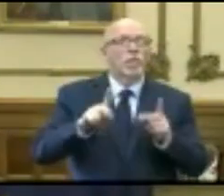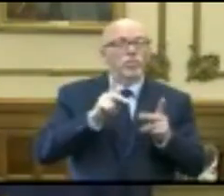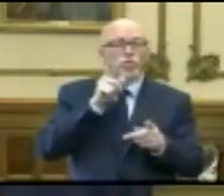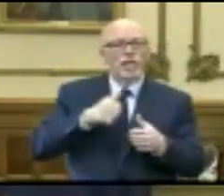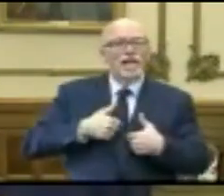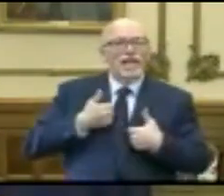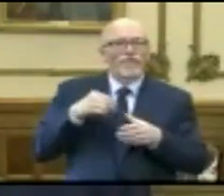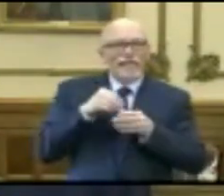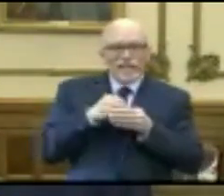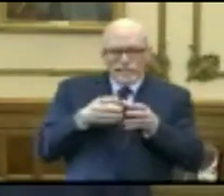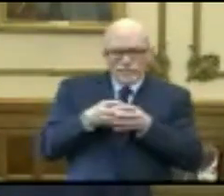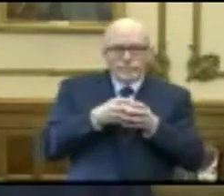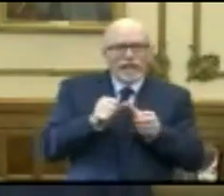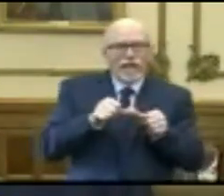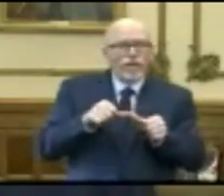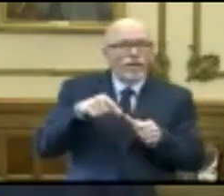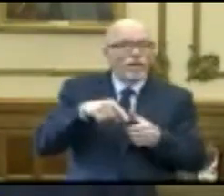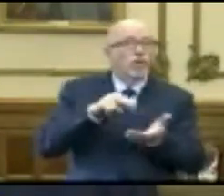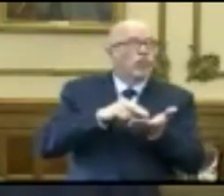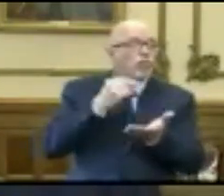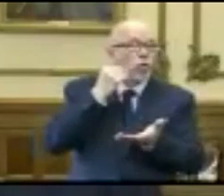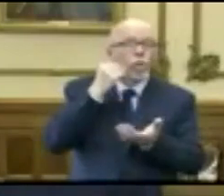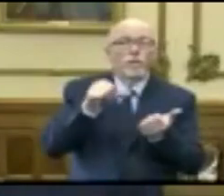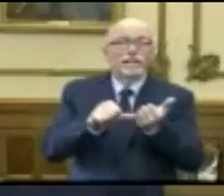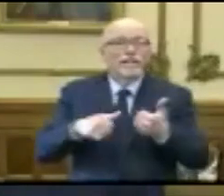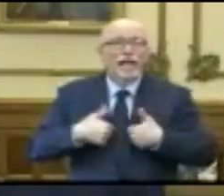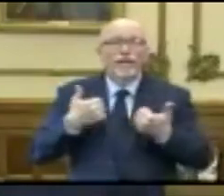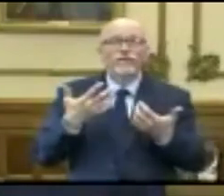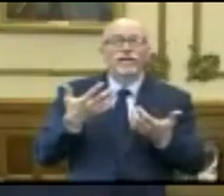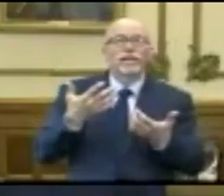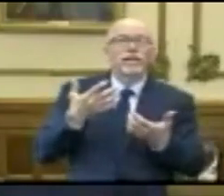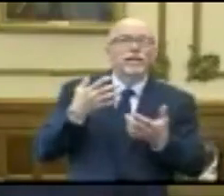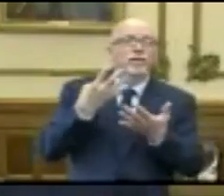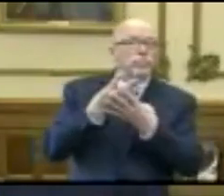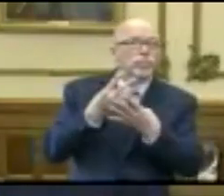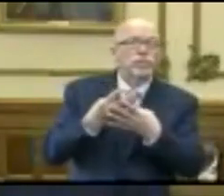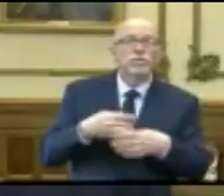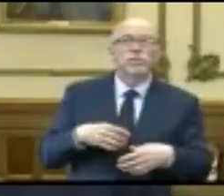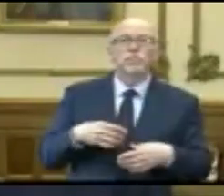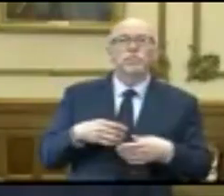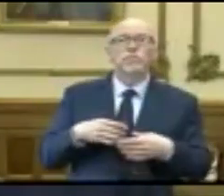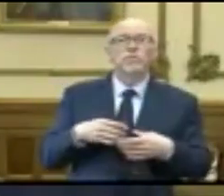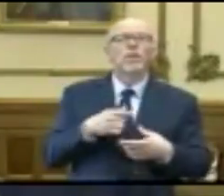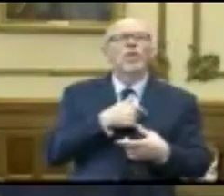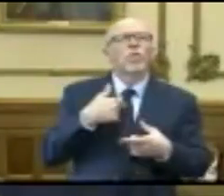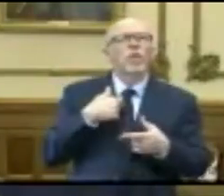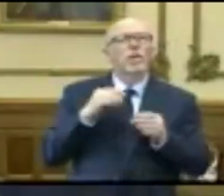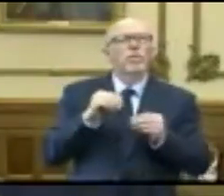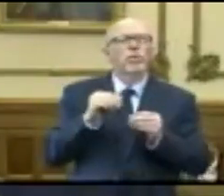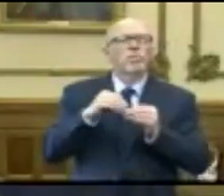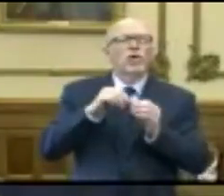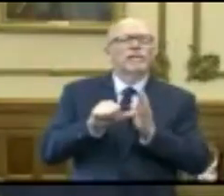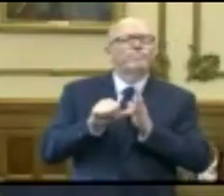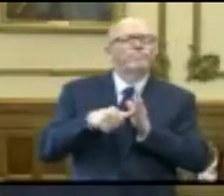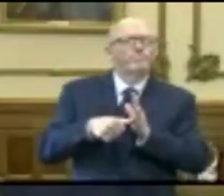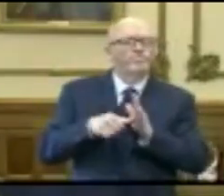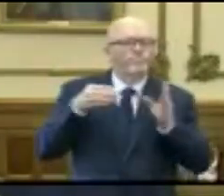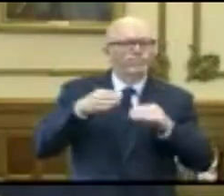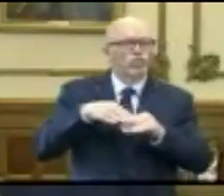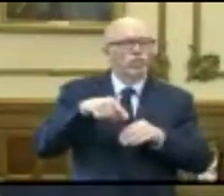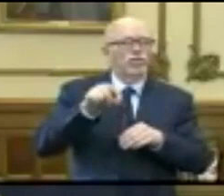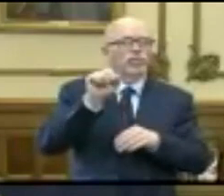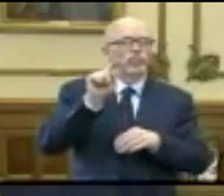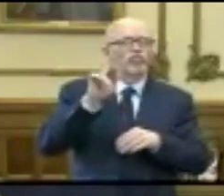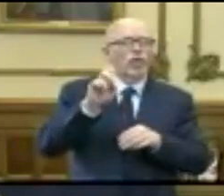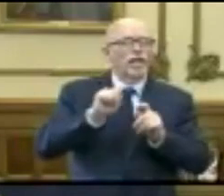confined areas, whether it be nursing homes, assisted living, our Department of Corrections, we've placed a special emphasis on our strike